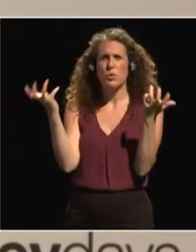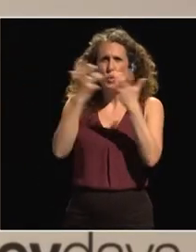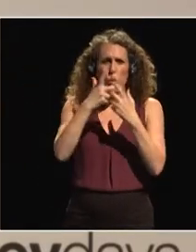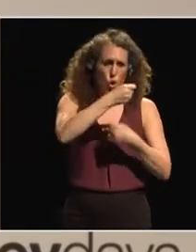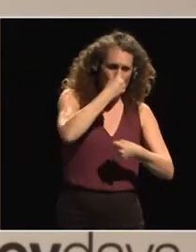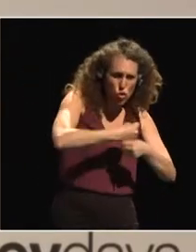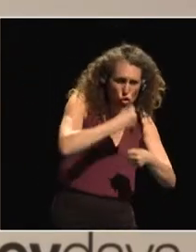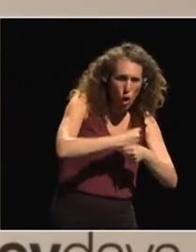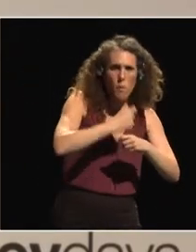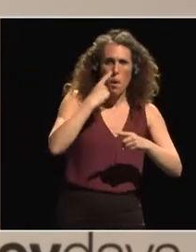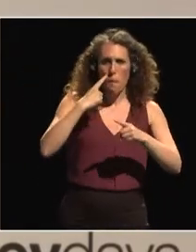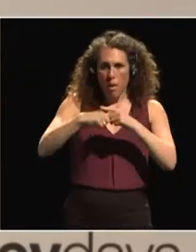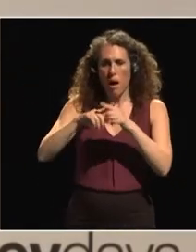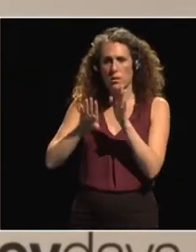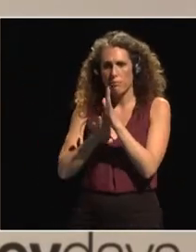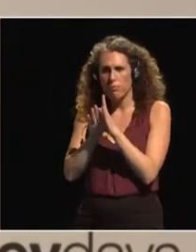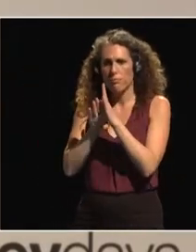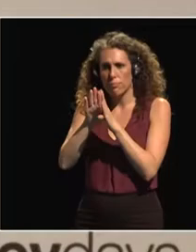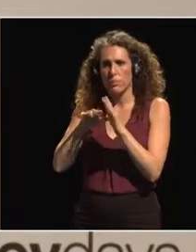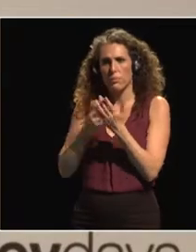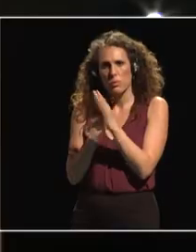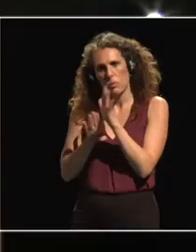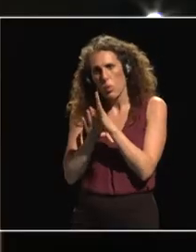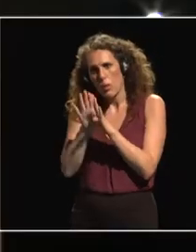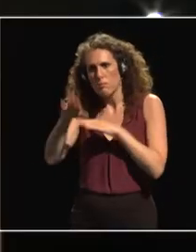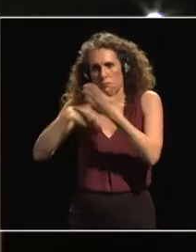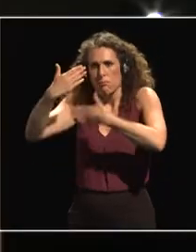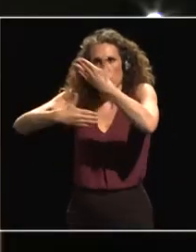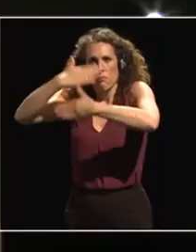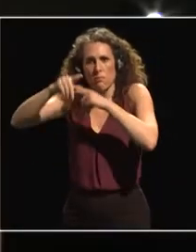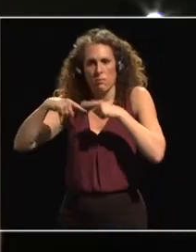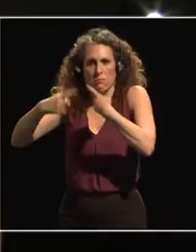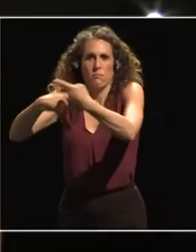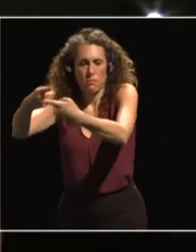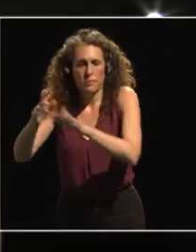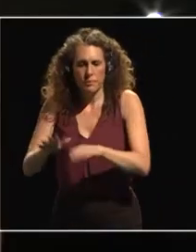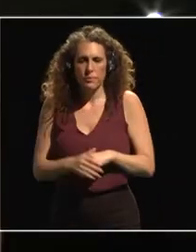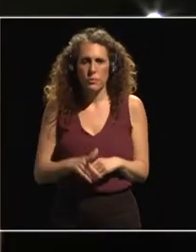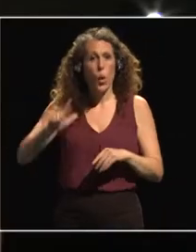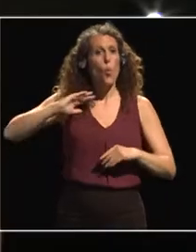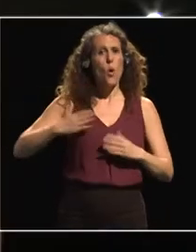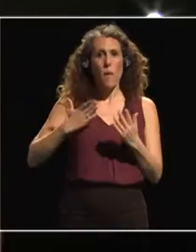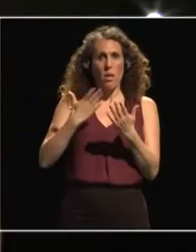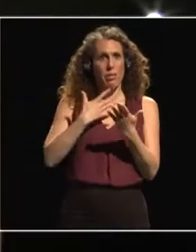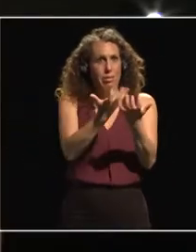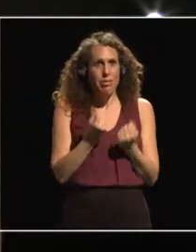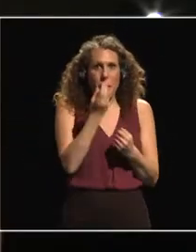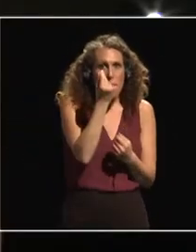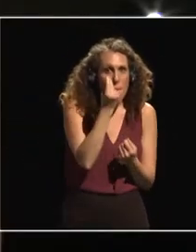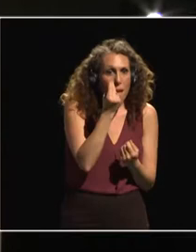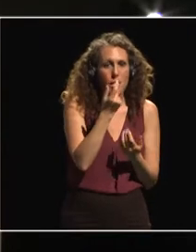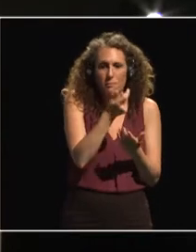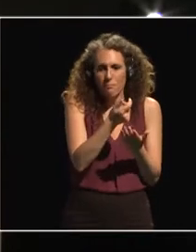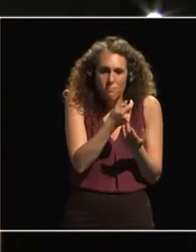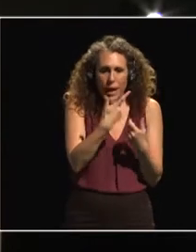sustainable growth to the African rural economy. We will discuss women's access to finance, to land and